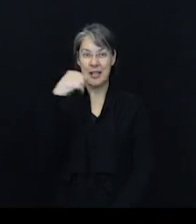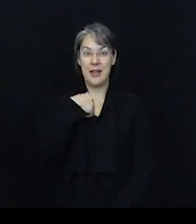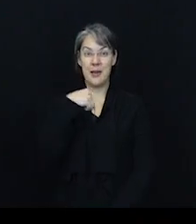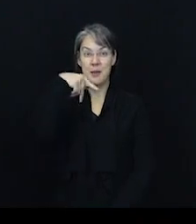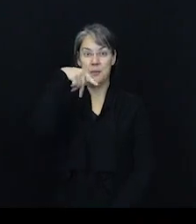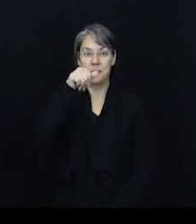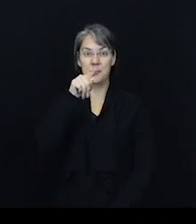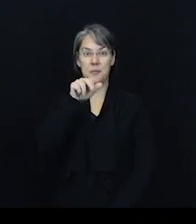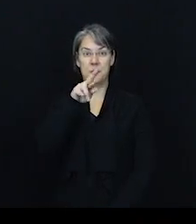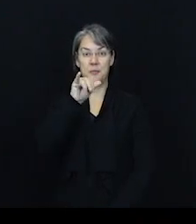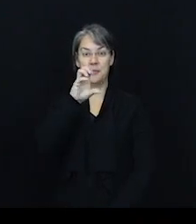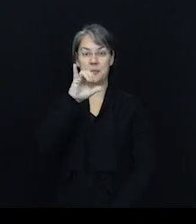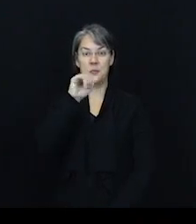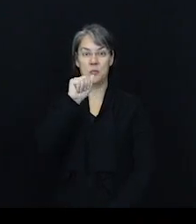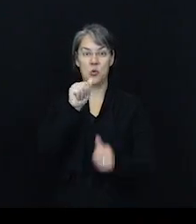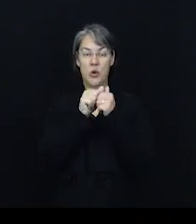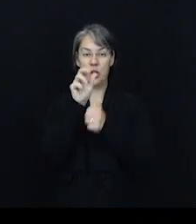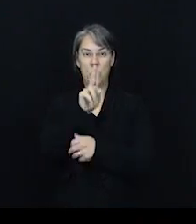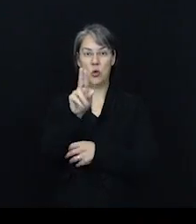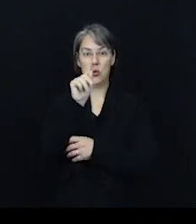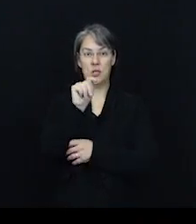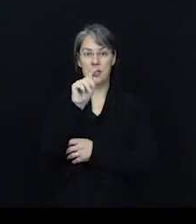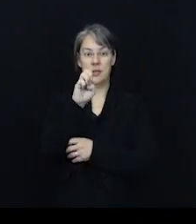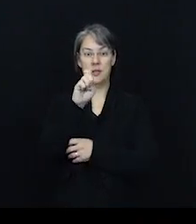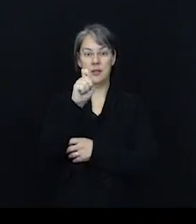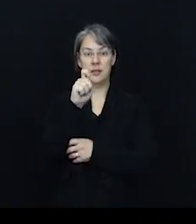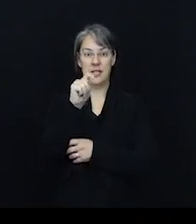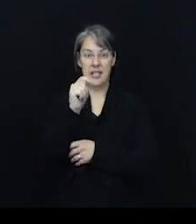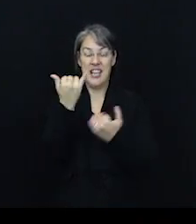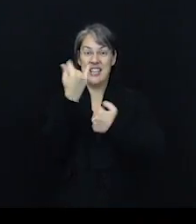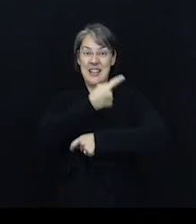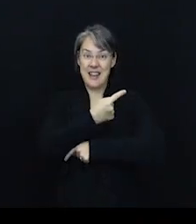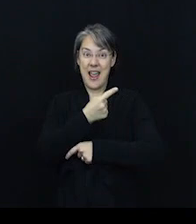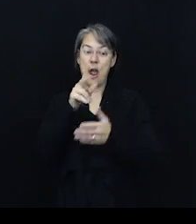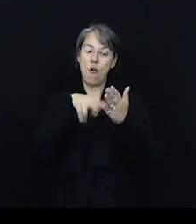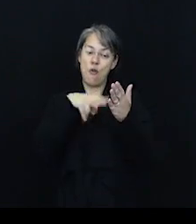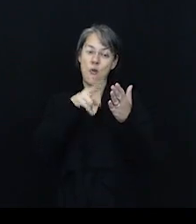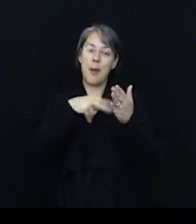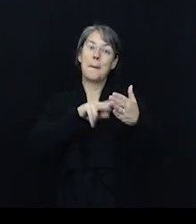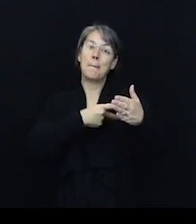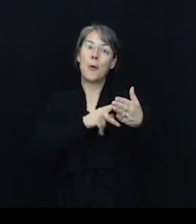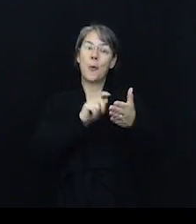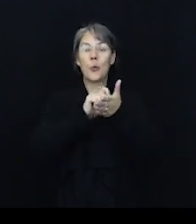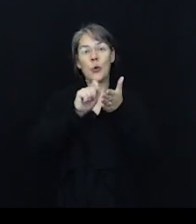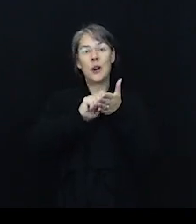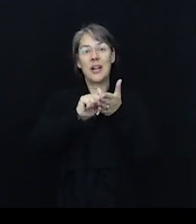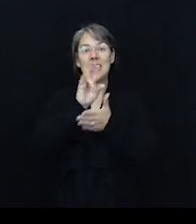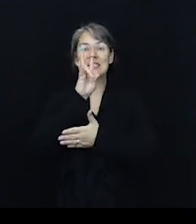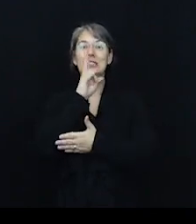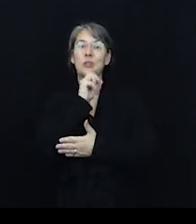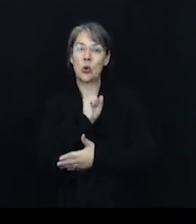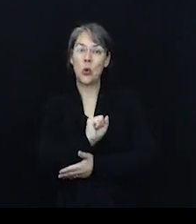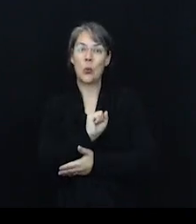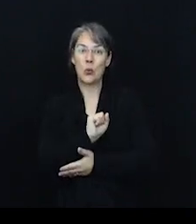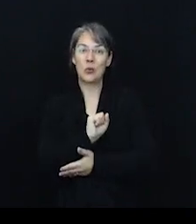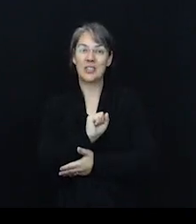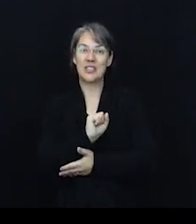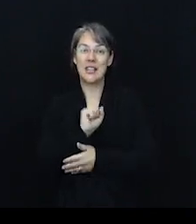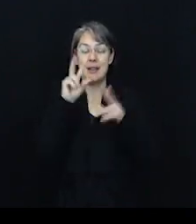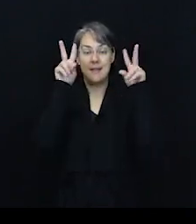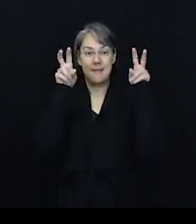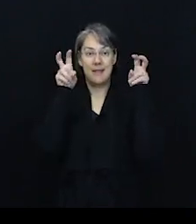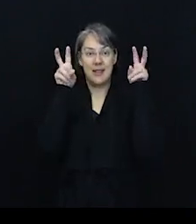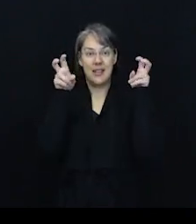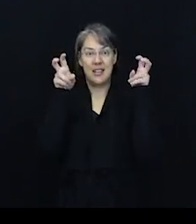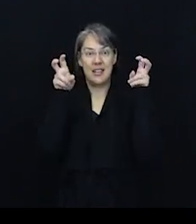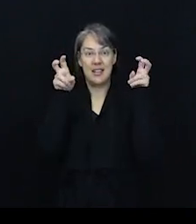Hi this is Patricia with UT Extension and today I'm going to be sharing with you a poem written by a seven-year-old in Brunei.